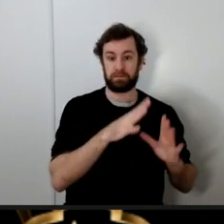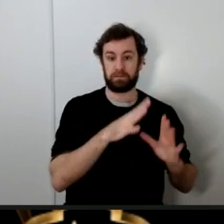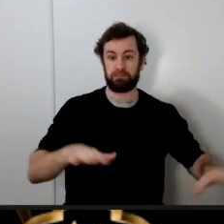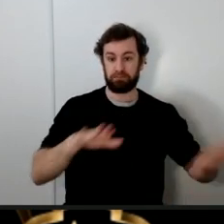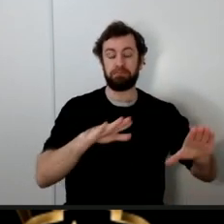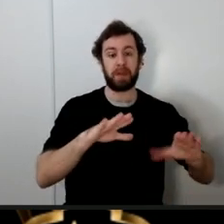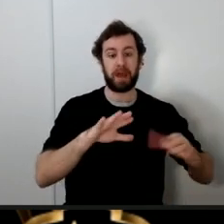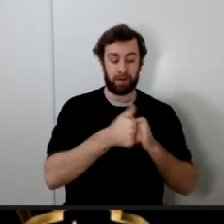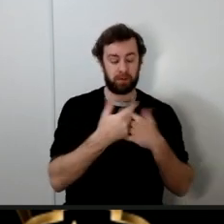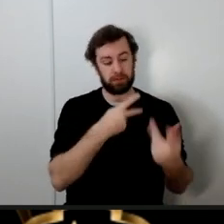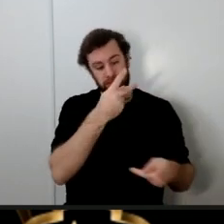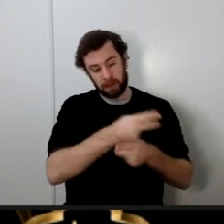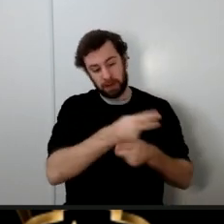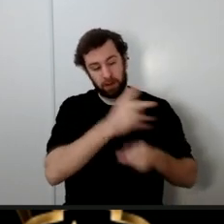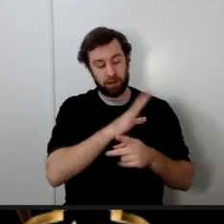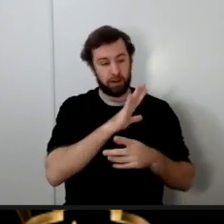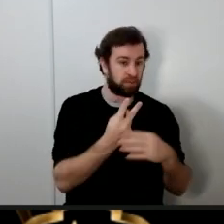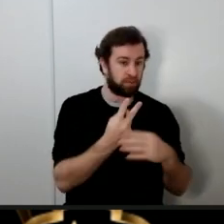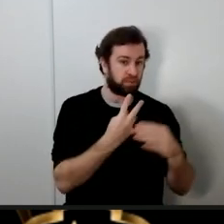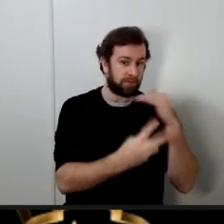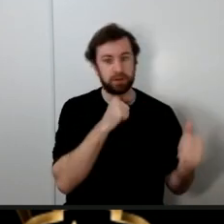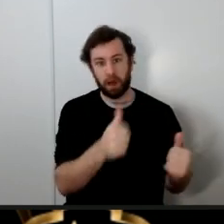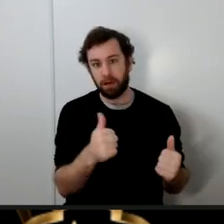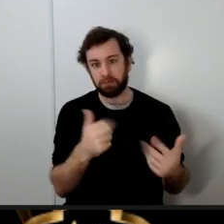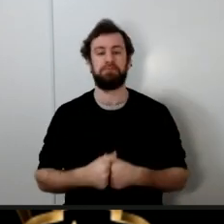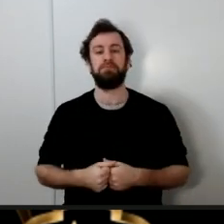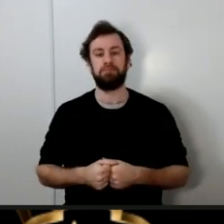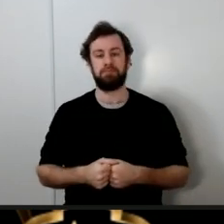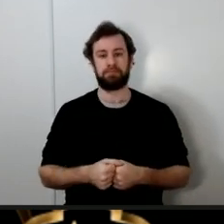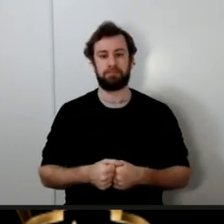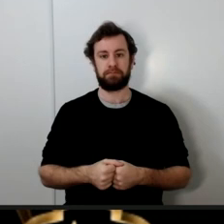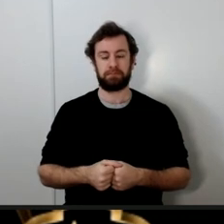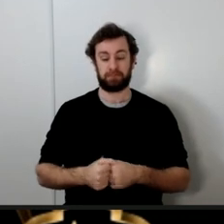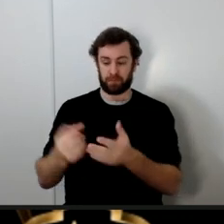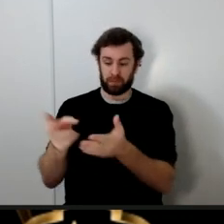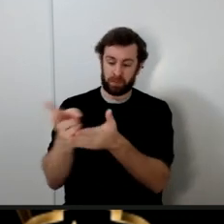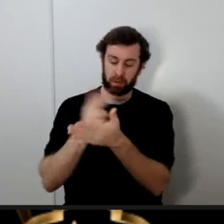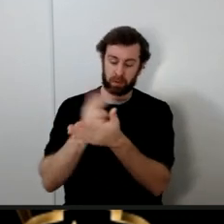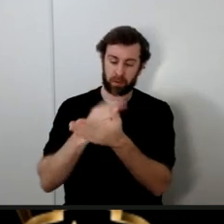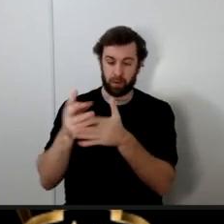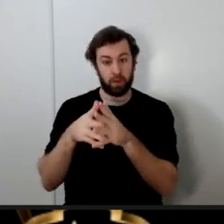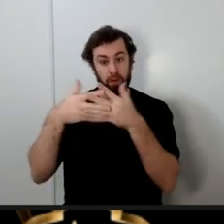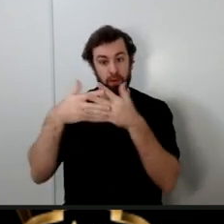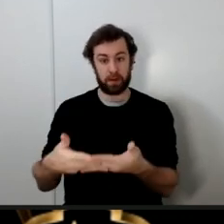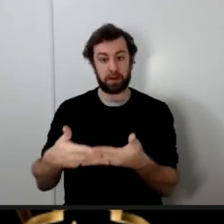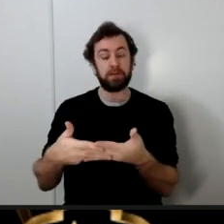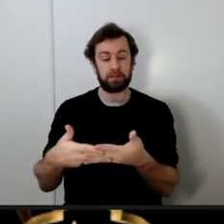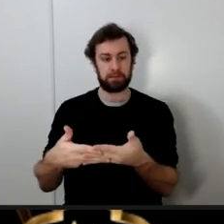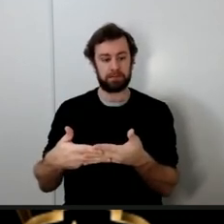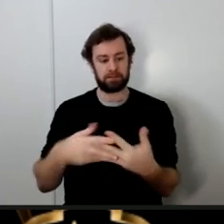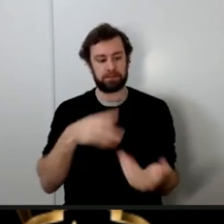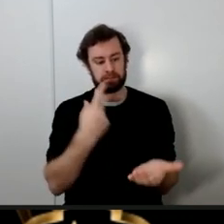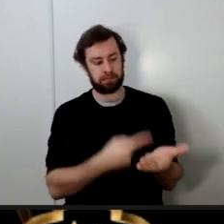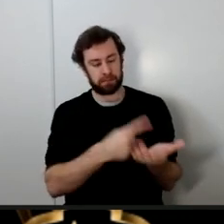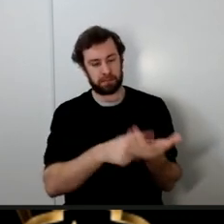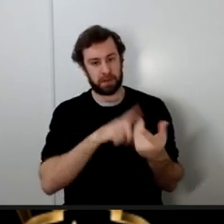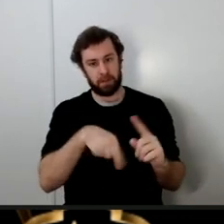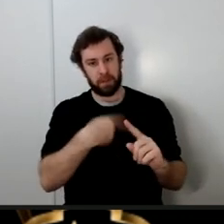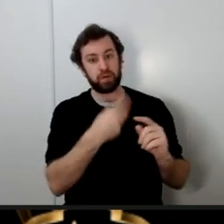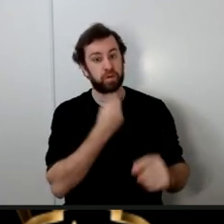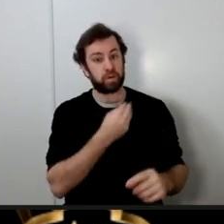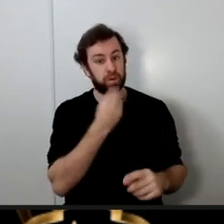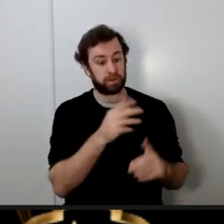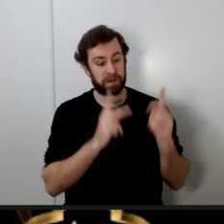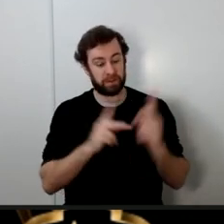prophets and the Holy Quran addresses the Jews who were living at the time of the